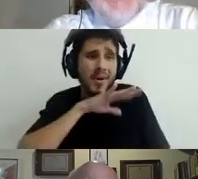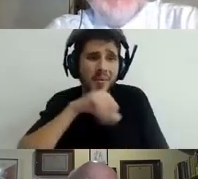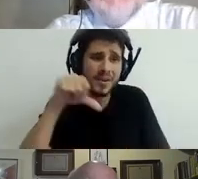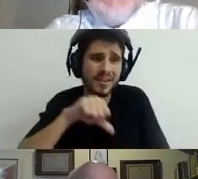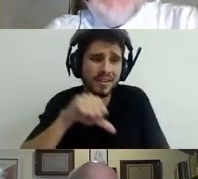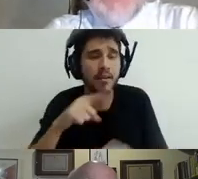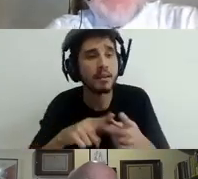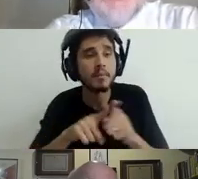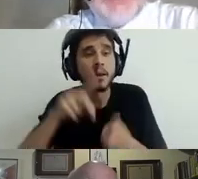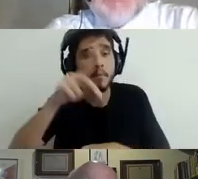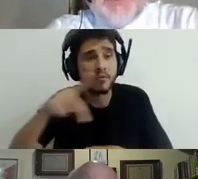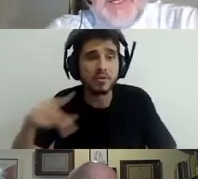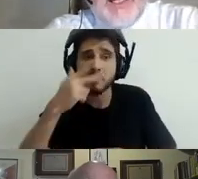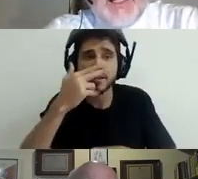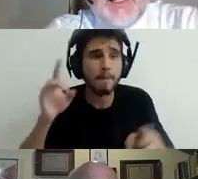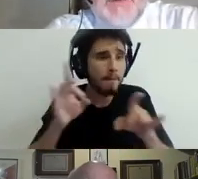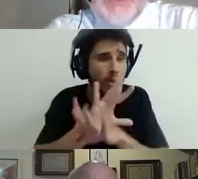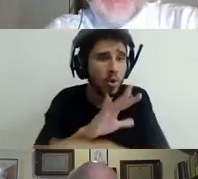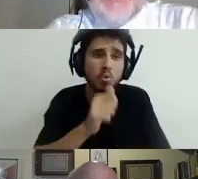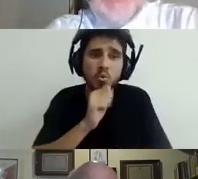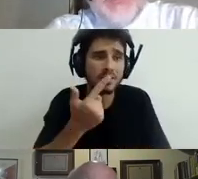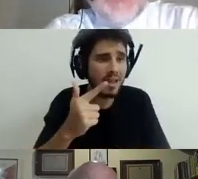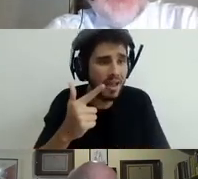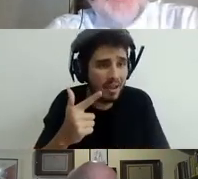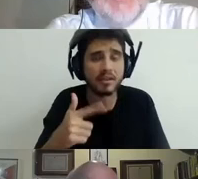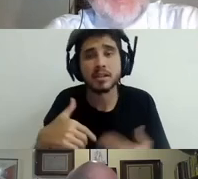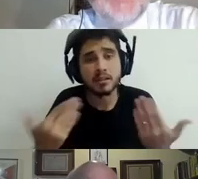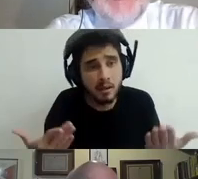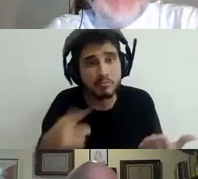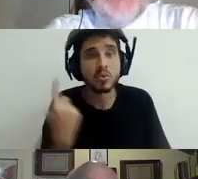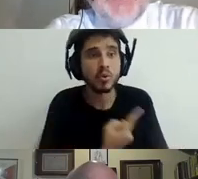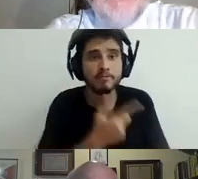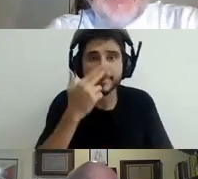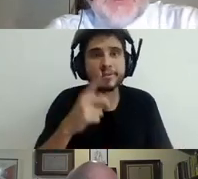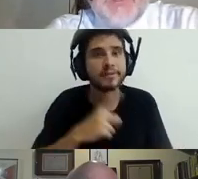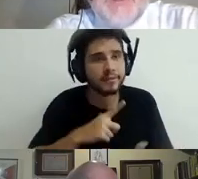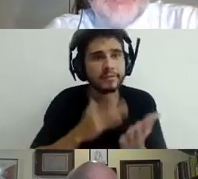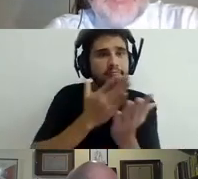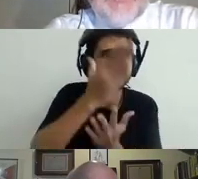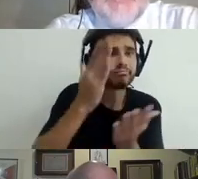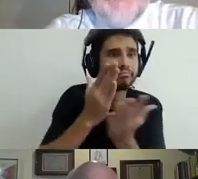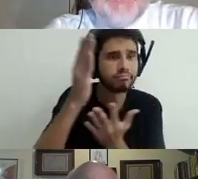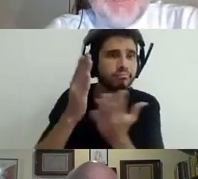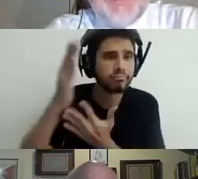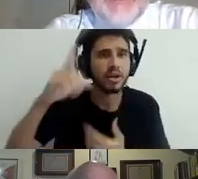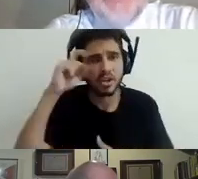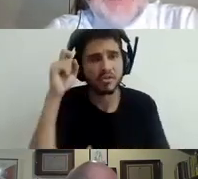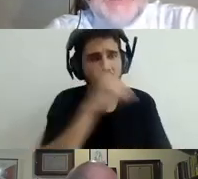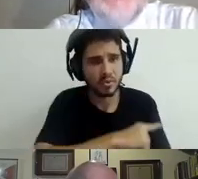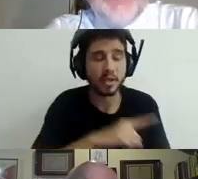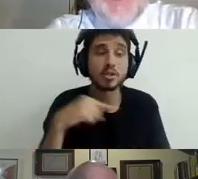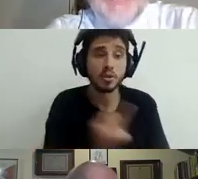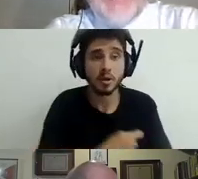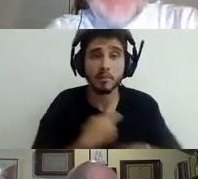divide on several dimensions. So we need a massive effort, not from a naive